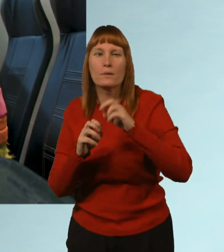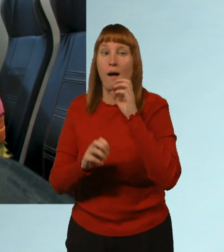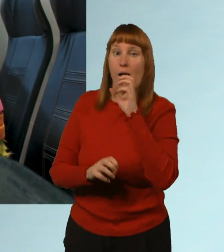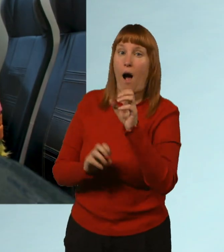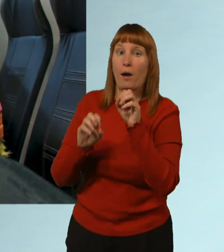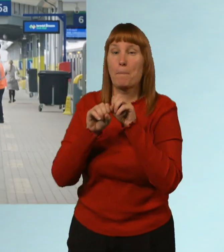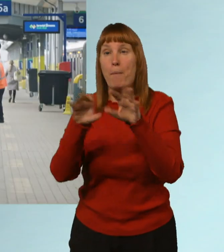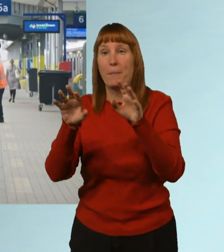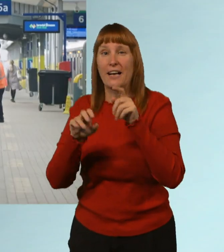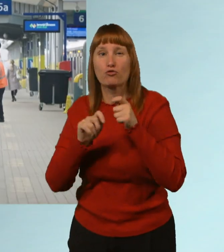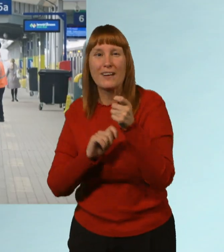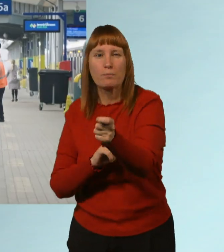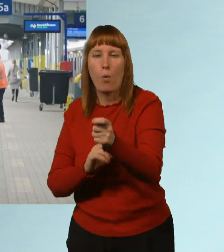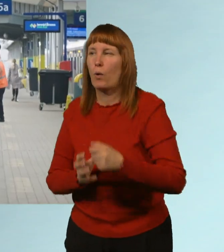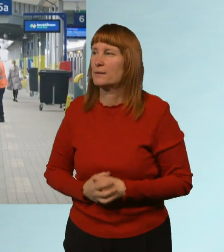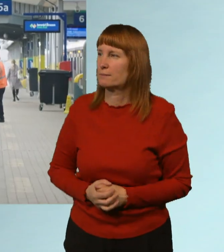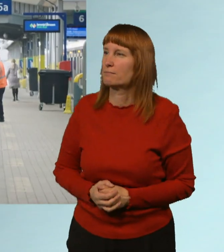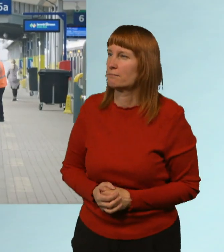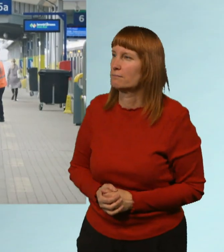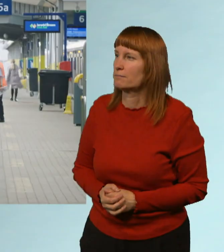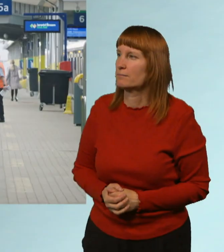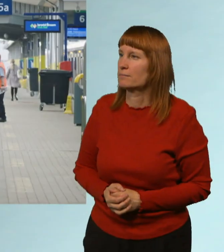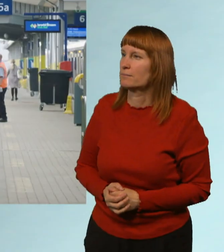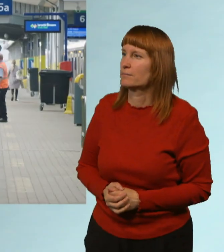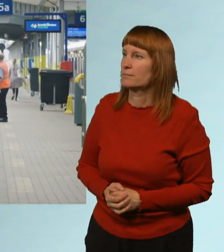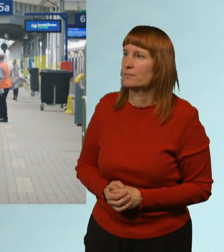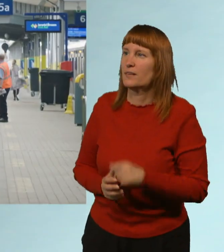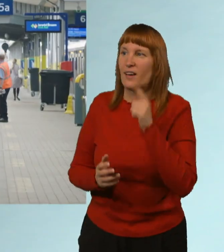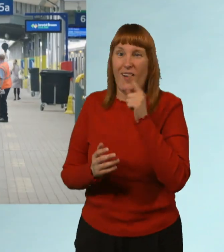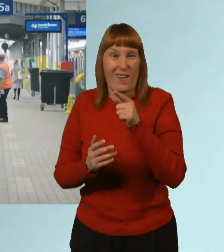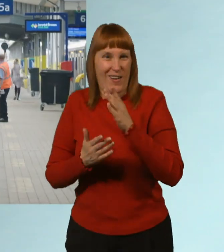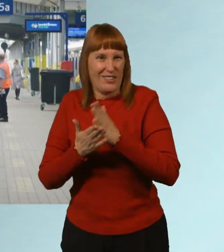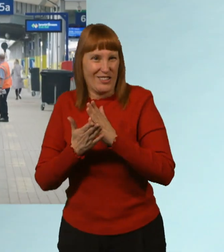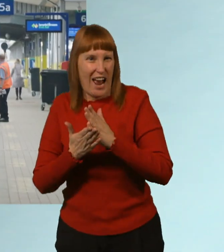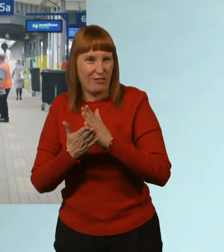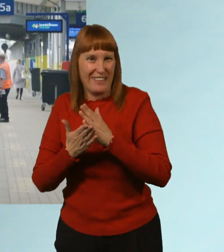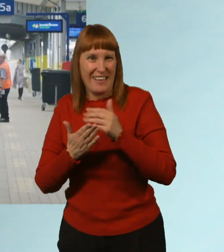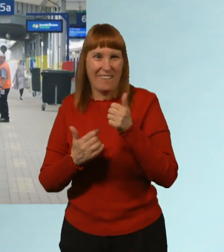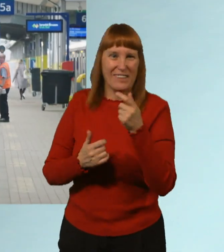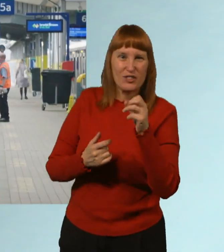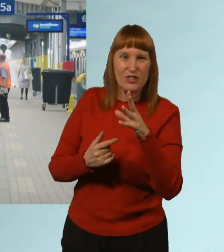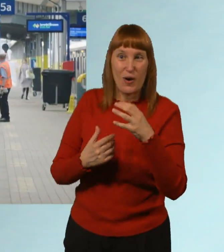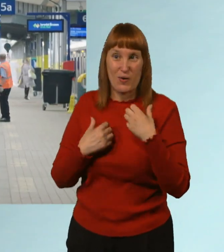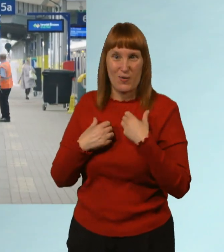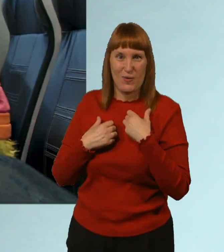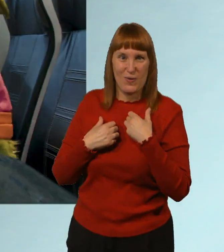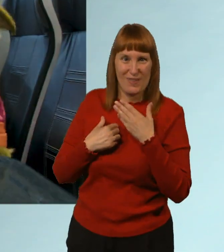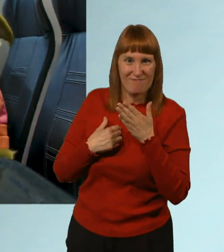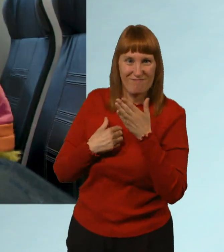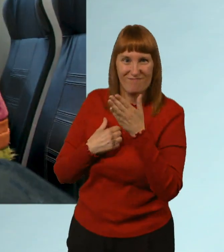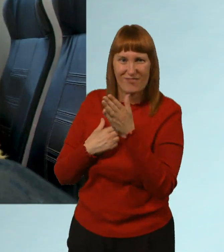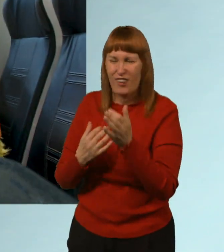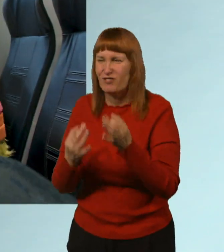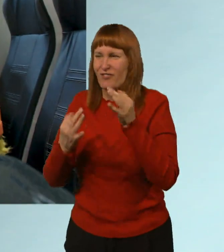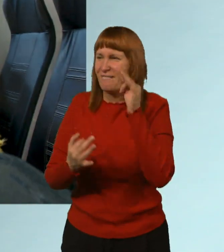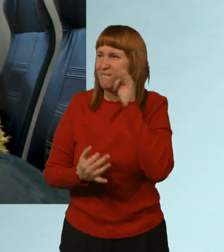Ha-ha! Now I know why this is a sharing adventure. It's ticking off! It's great